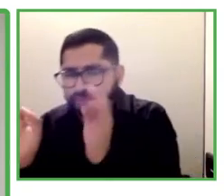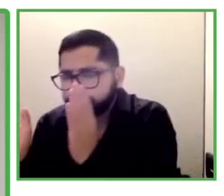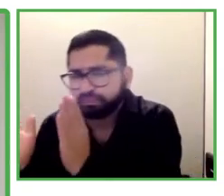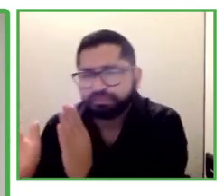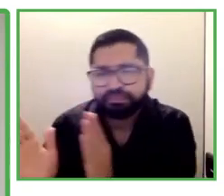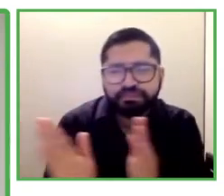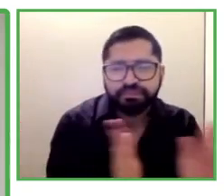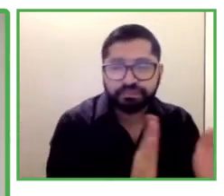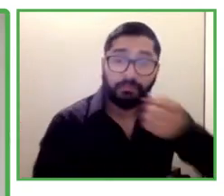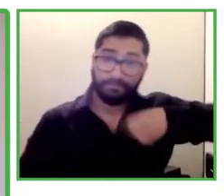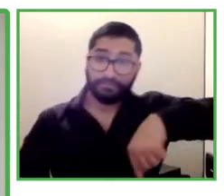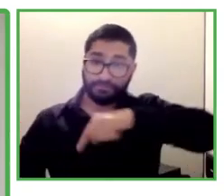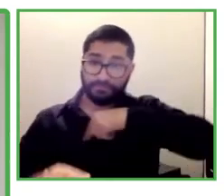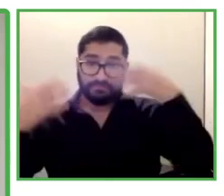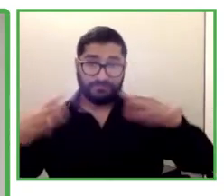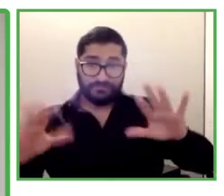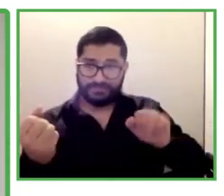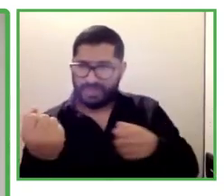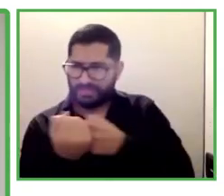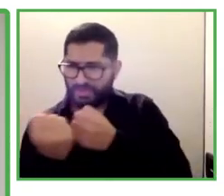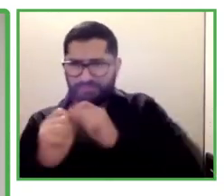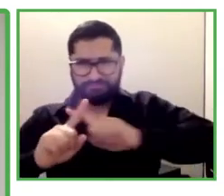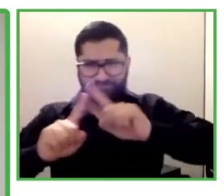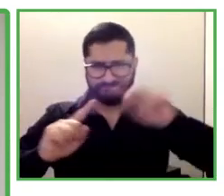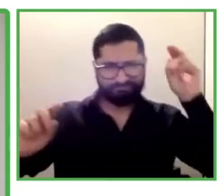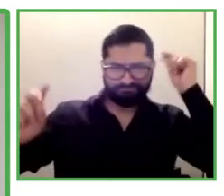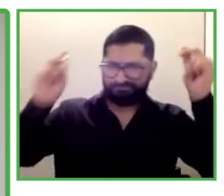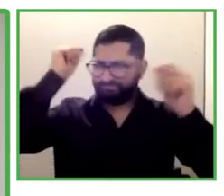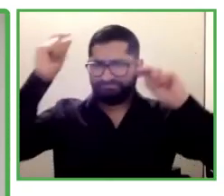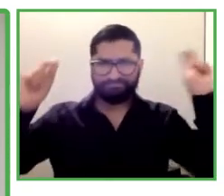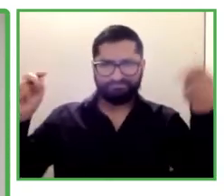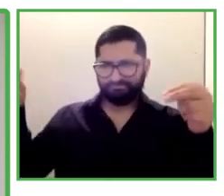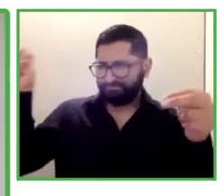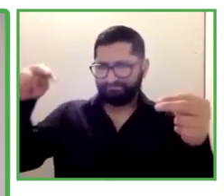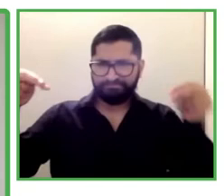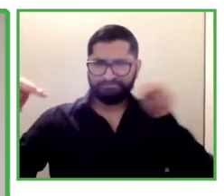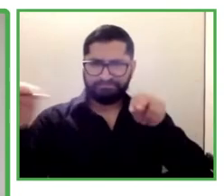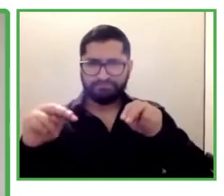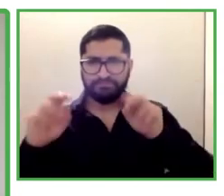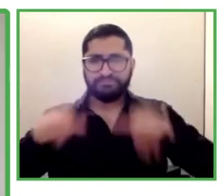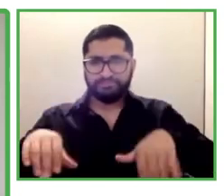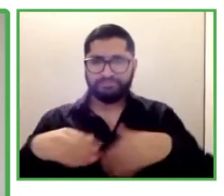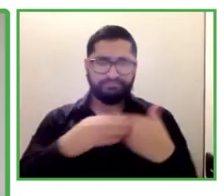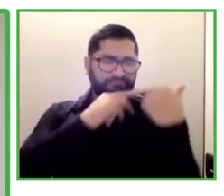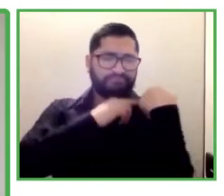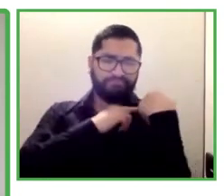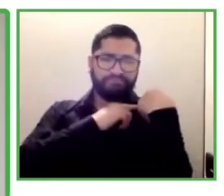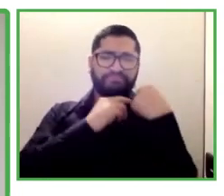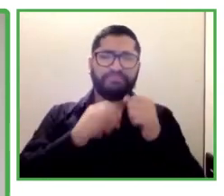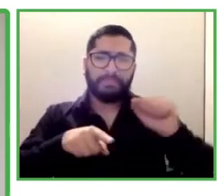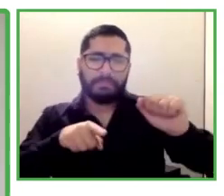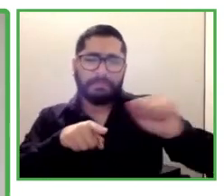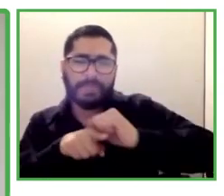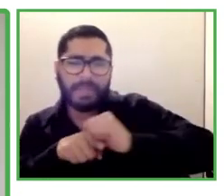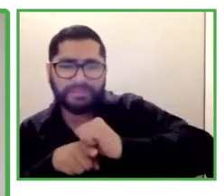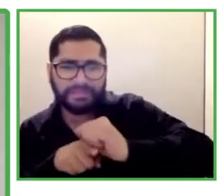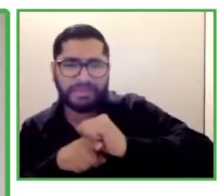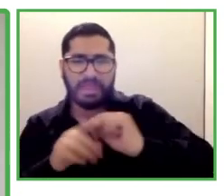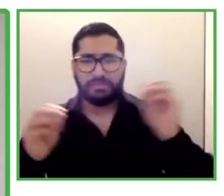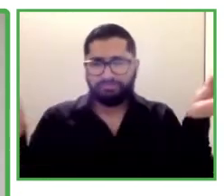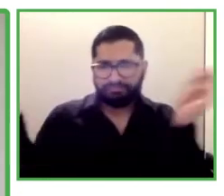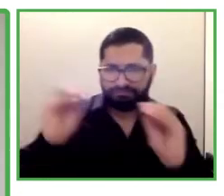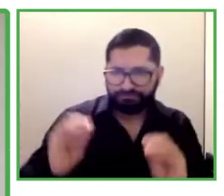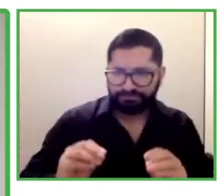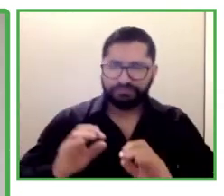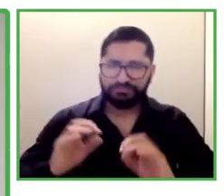individual mentoring, matchmaking with partners, and visibility during the Zero Project conferences in Vienna and in